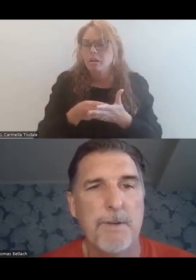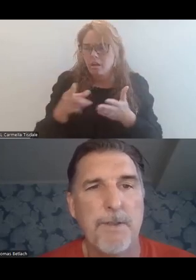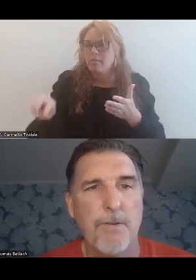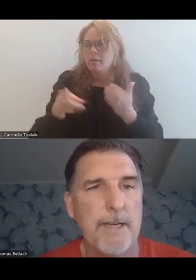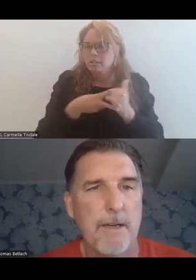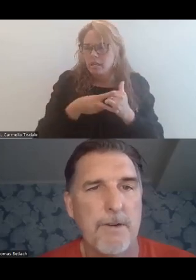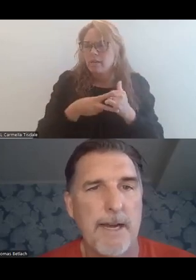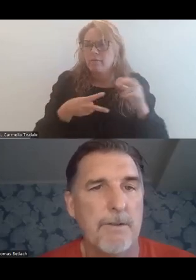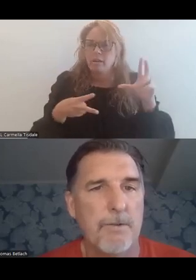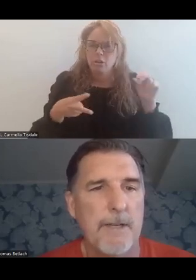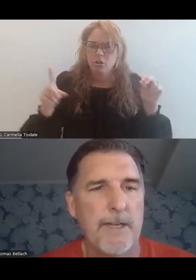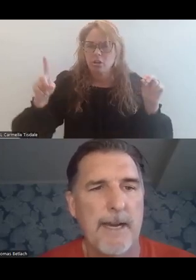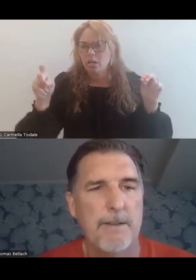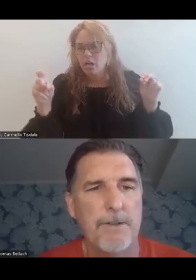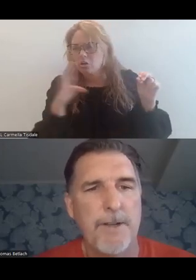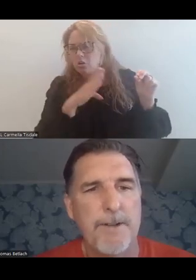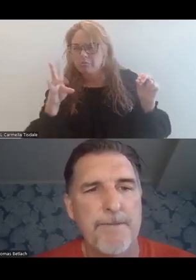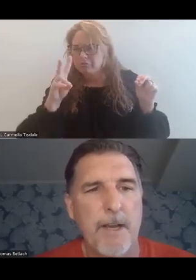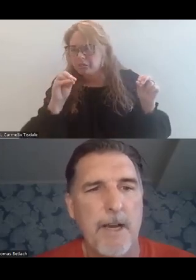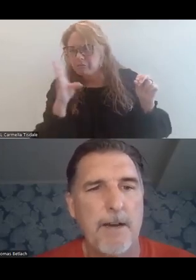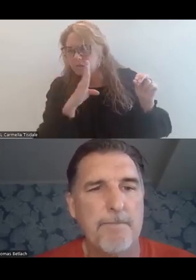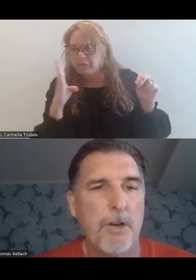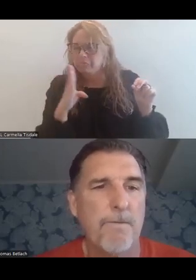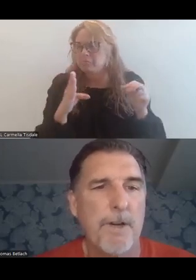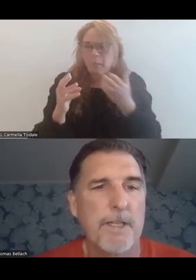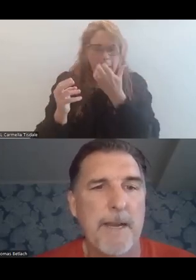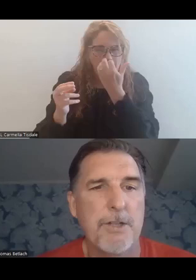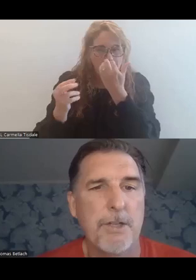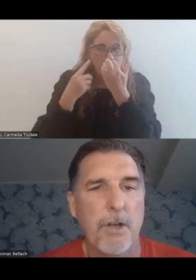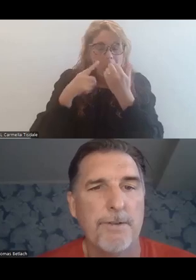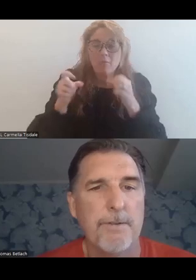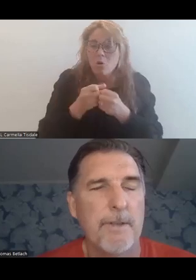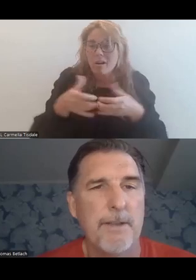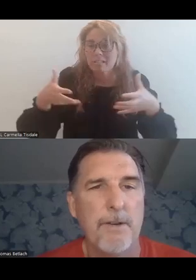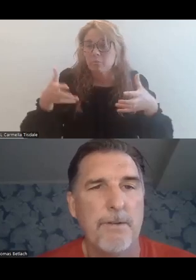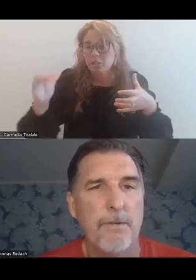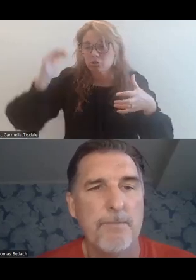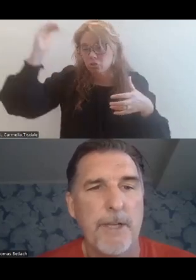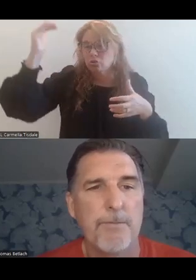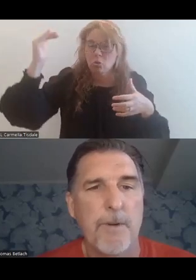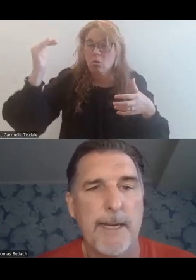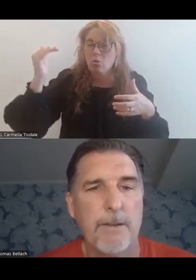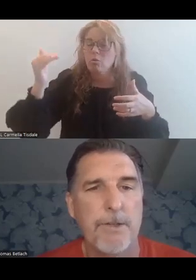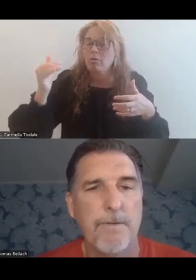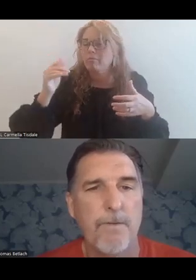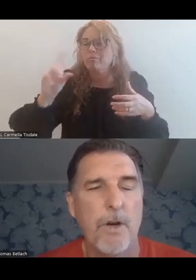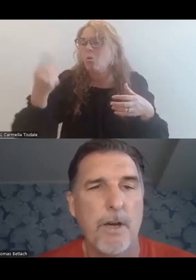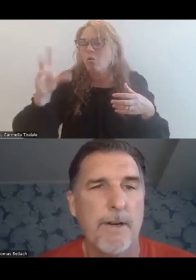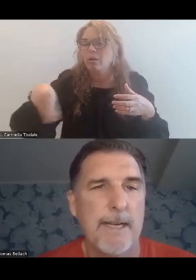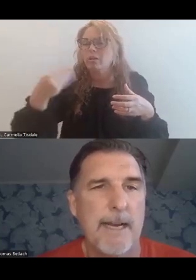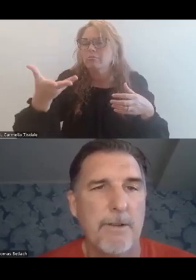the difference between $30 and $100 or $70. You know, for an expansion adult, they're only putting up $20